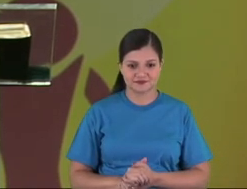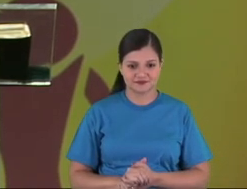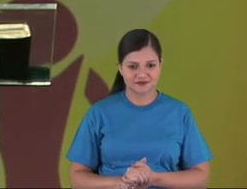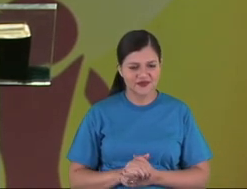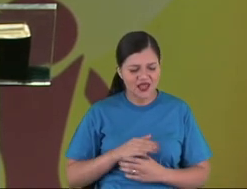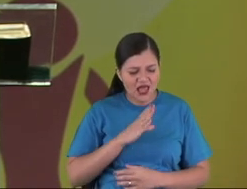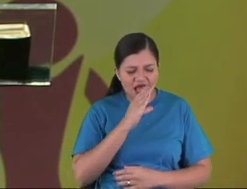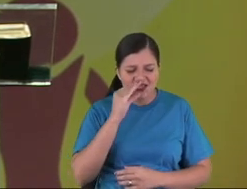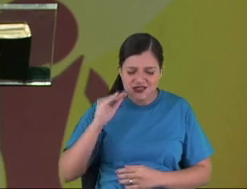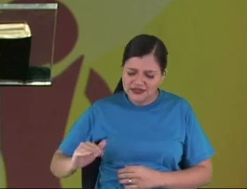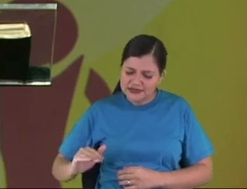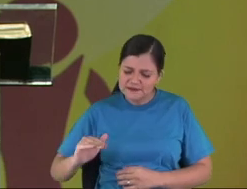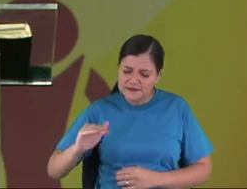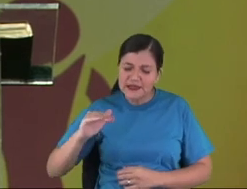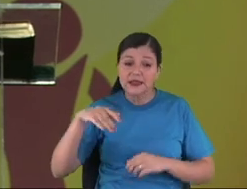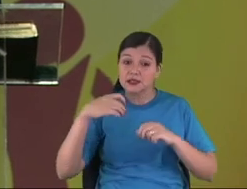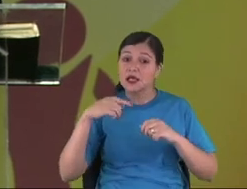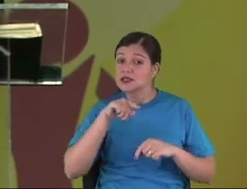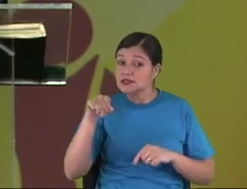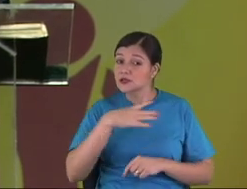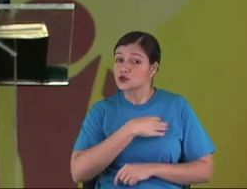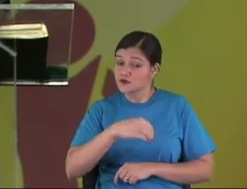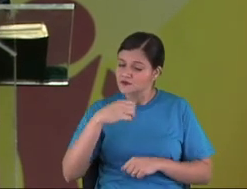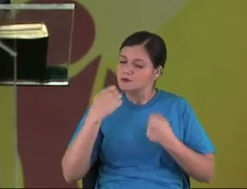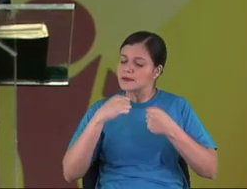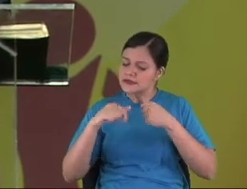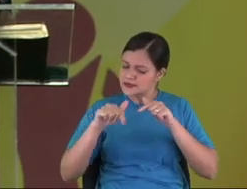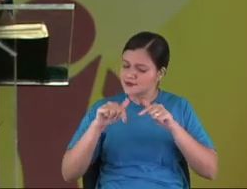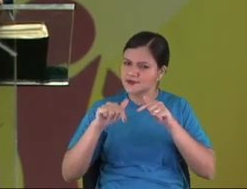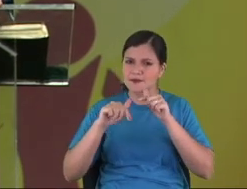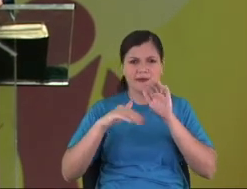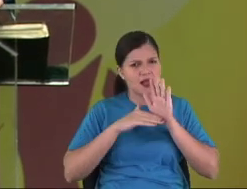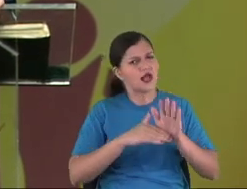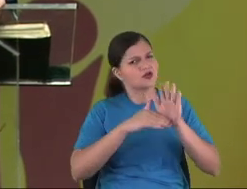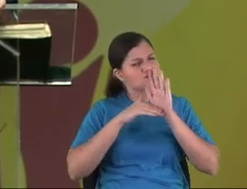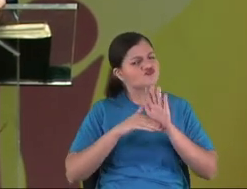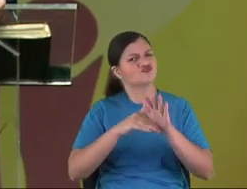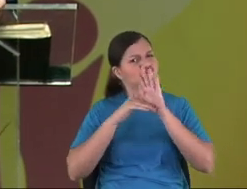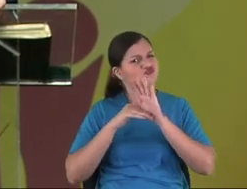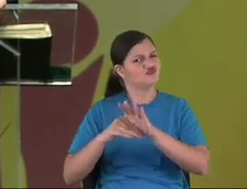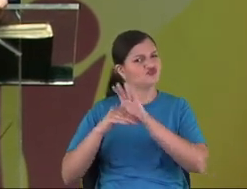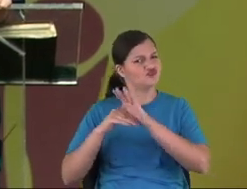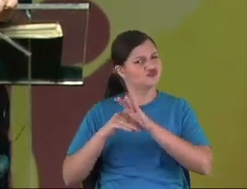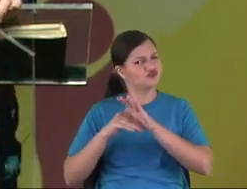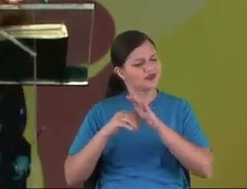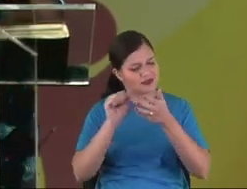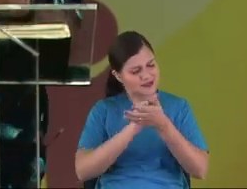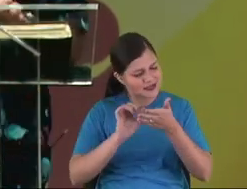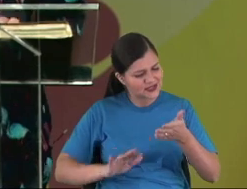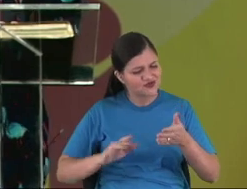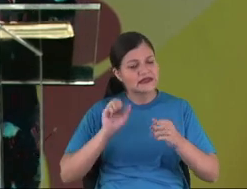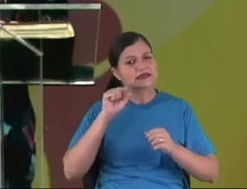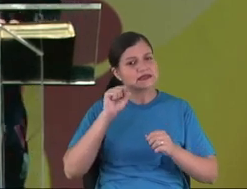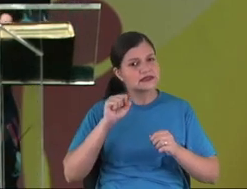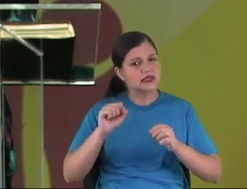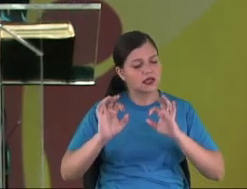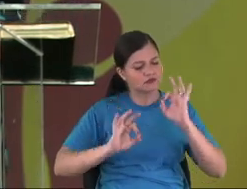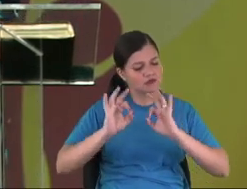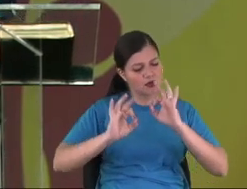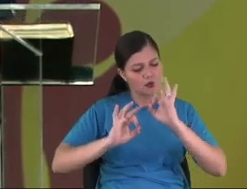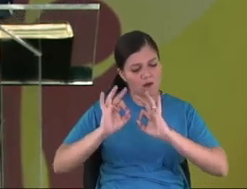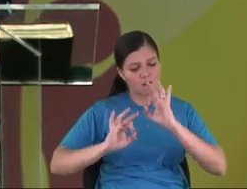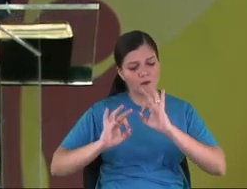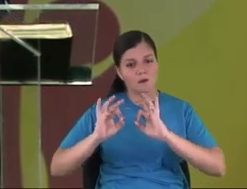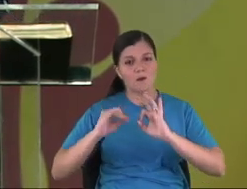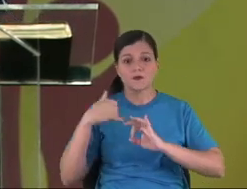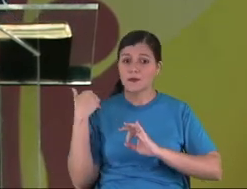since the kids, since the beginning, sincerely, your kids have to do their job very well.